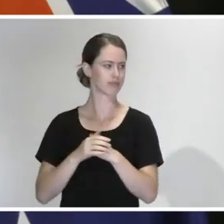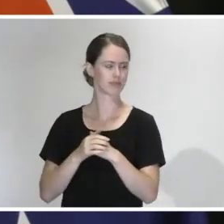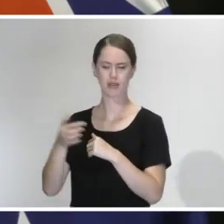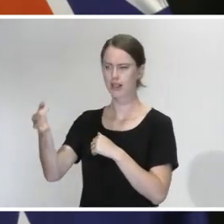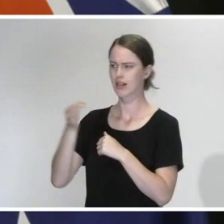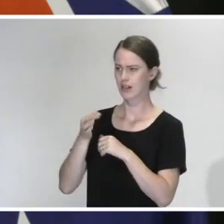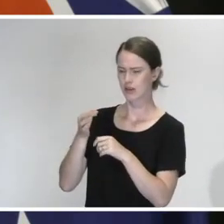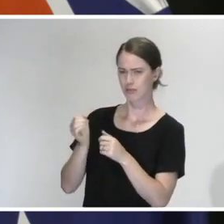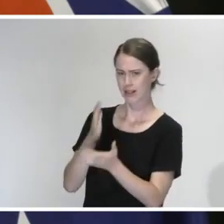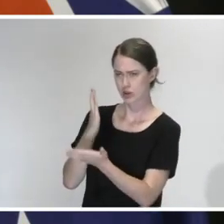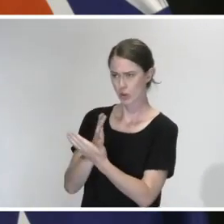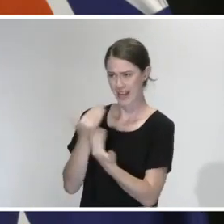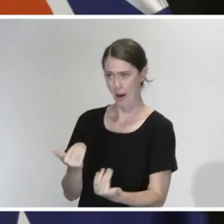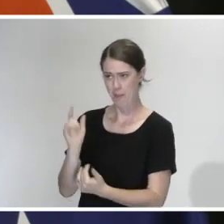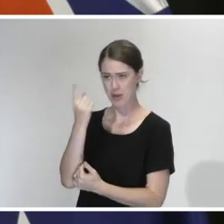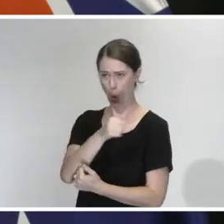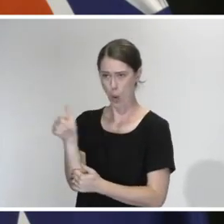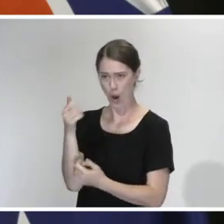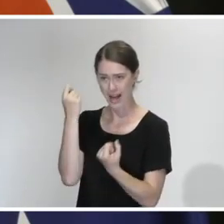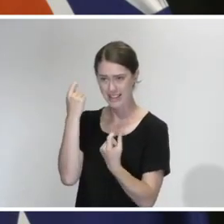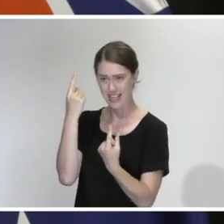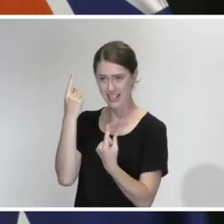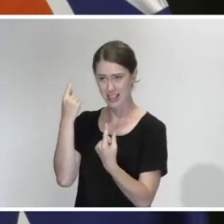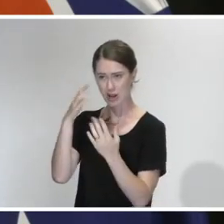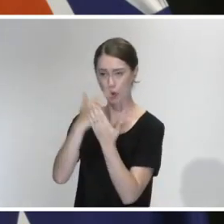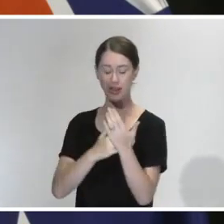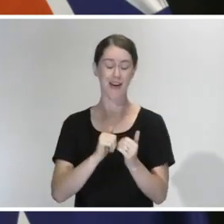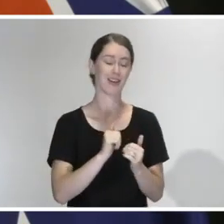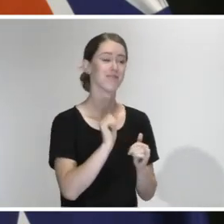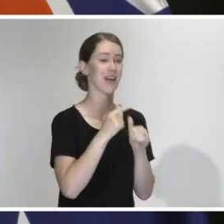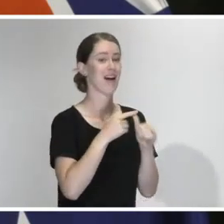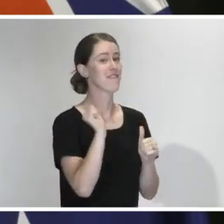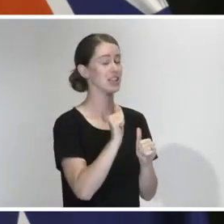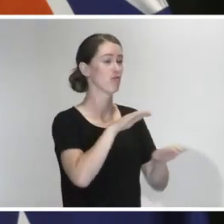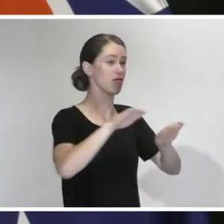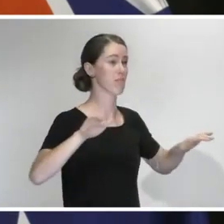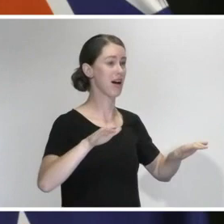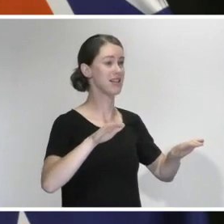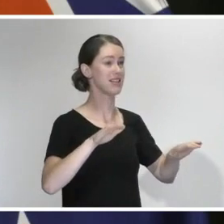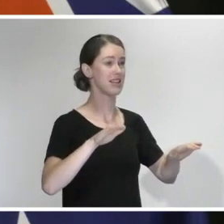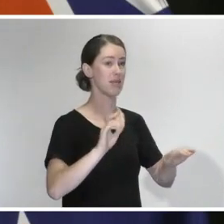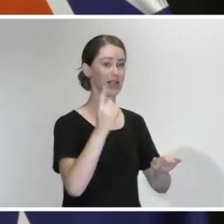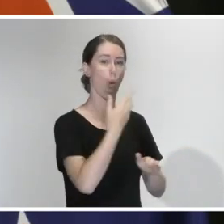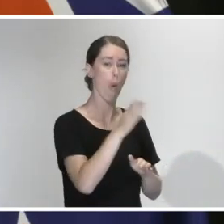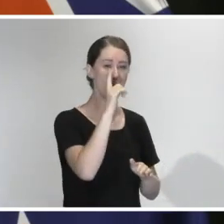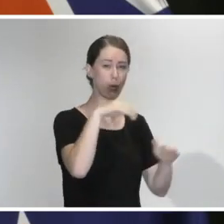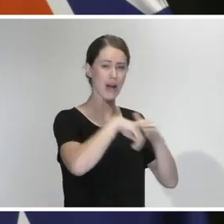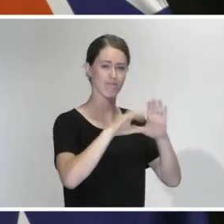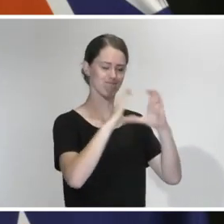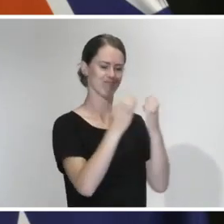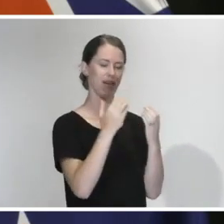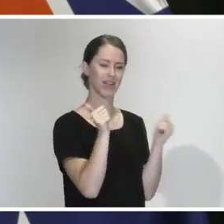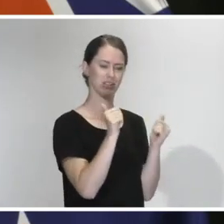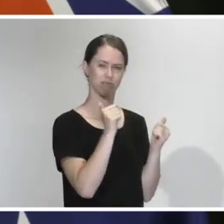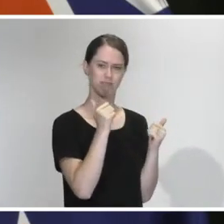that they know what the rules are? I've reminded them. I've reminded both our ministers and every member of my caucus, and I think it's obvious